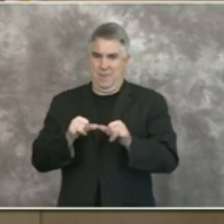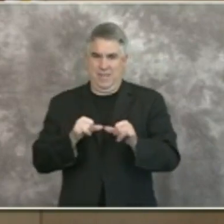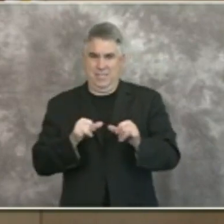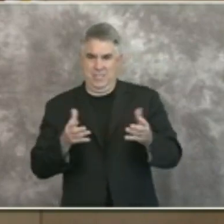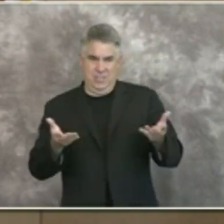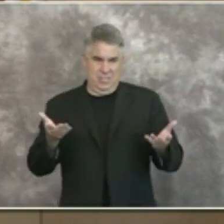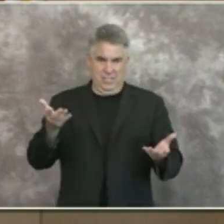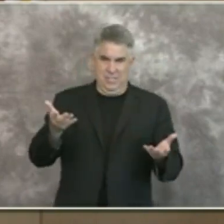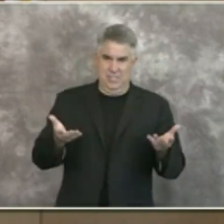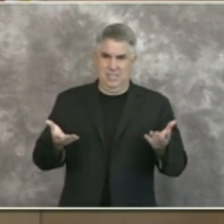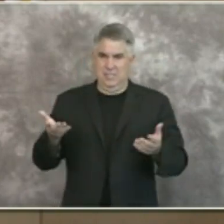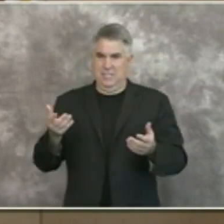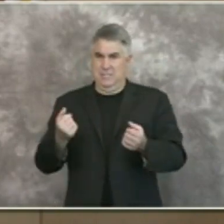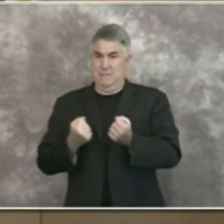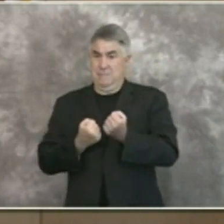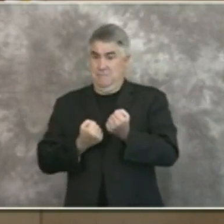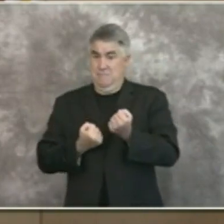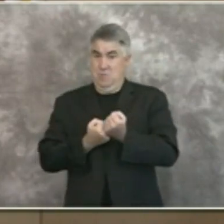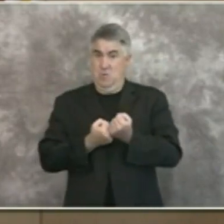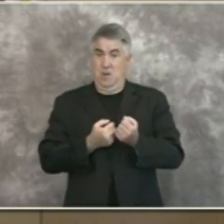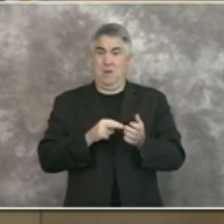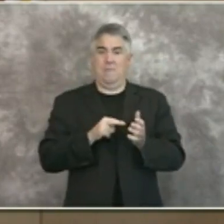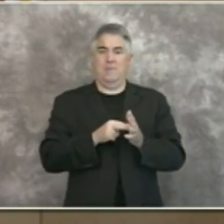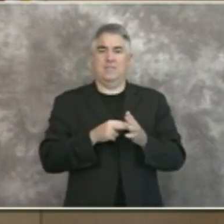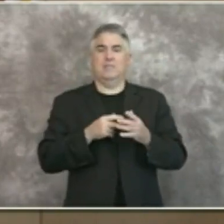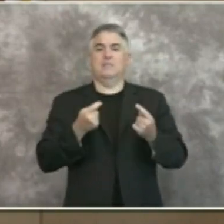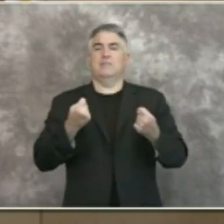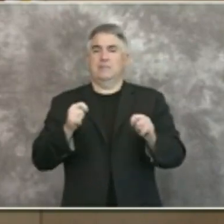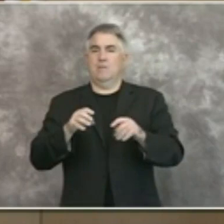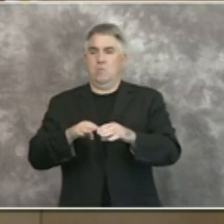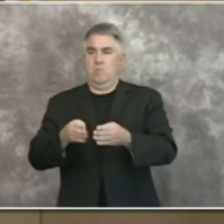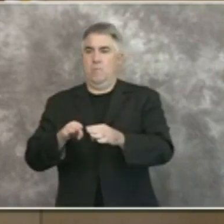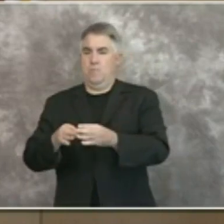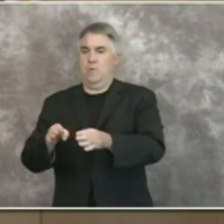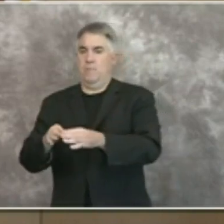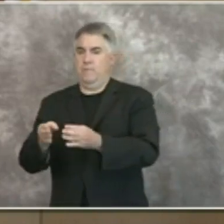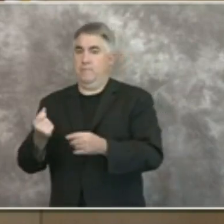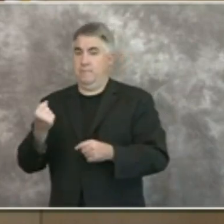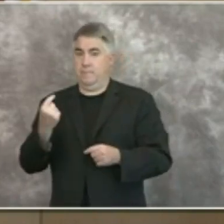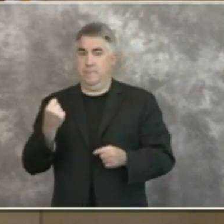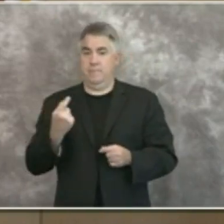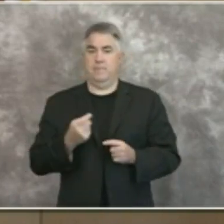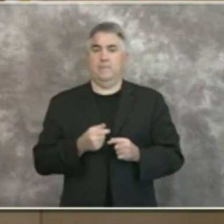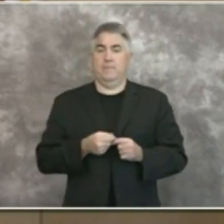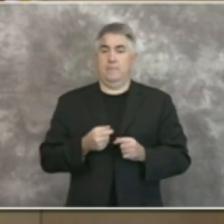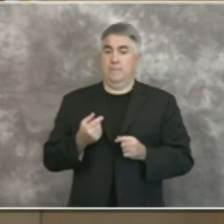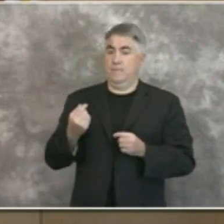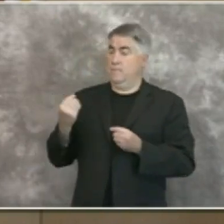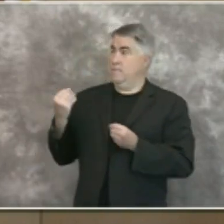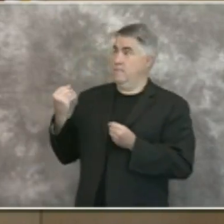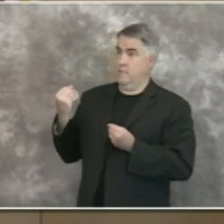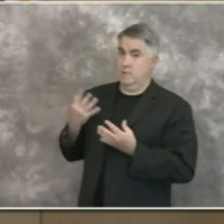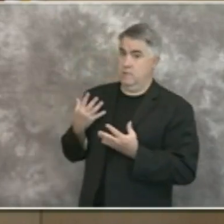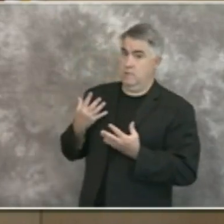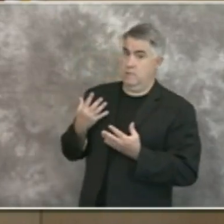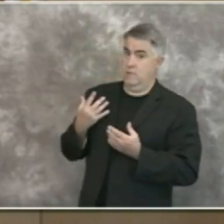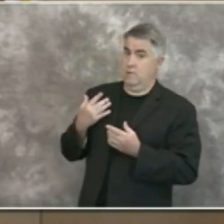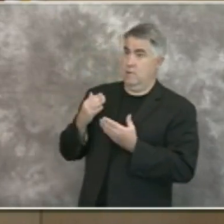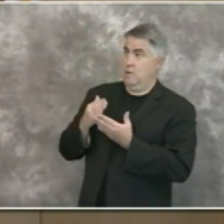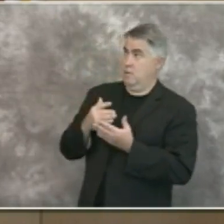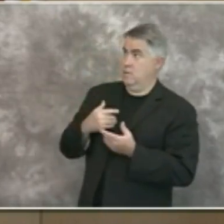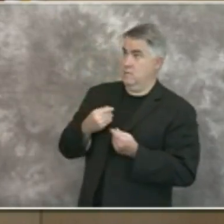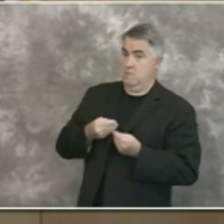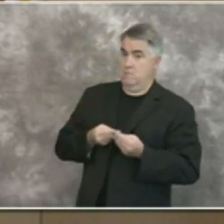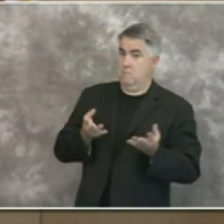the fact that we can open and as we have not received guidance but we are submitting this uh